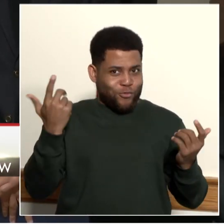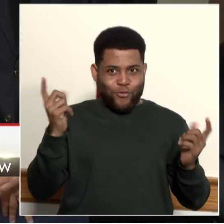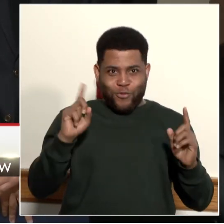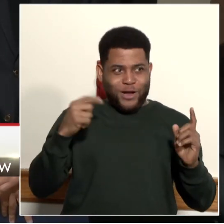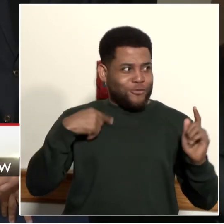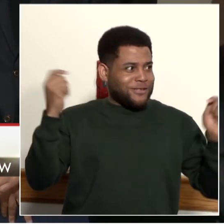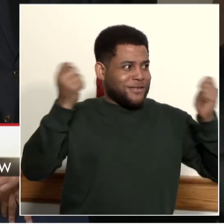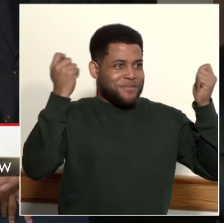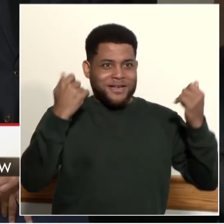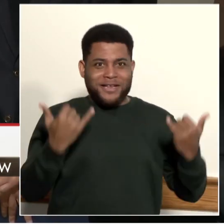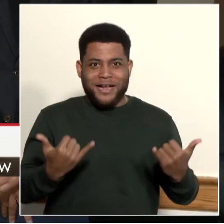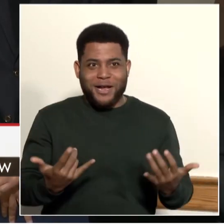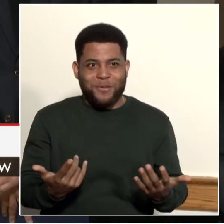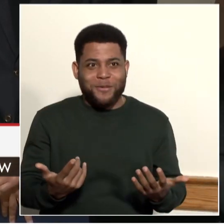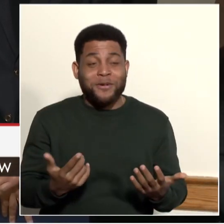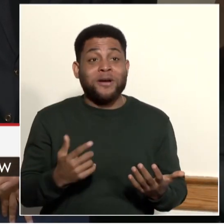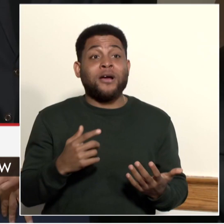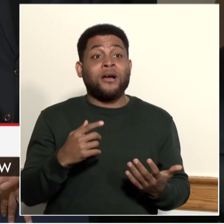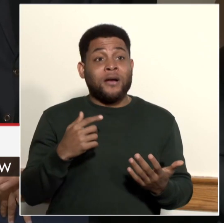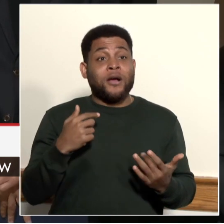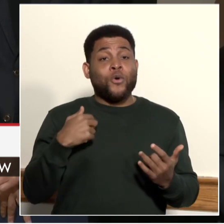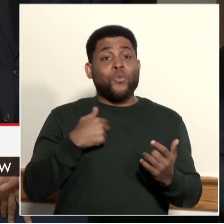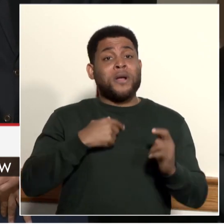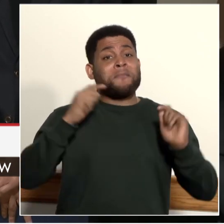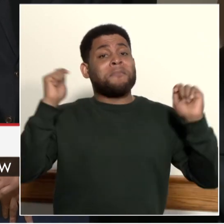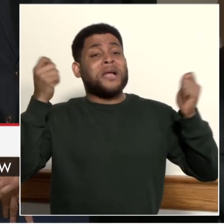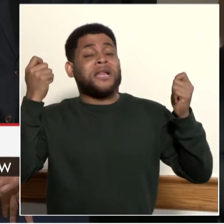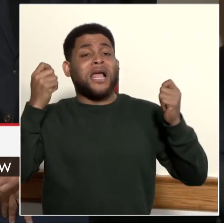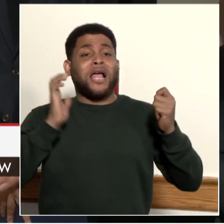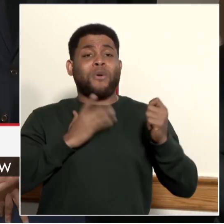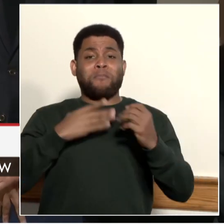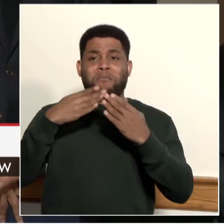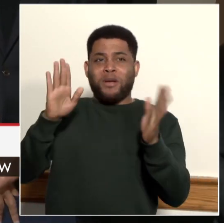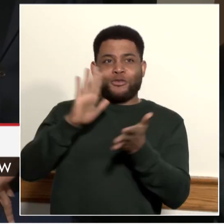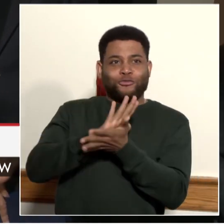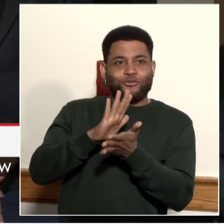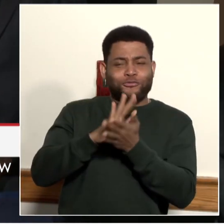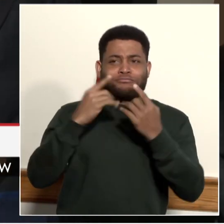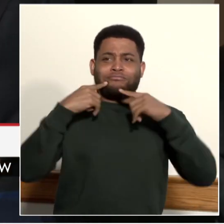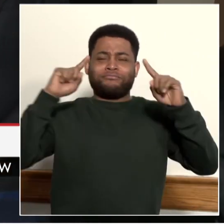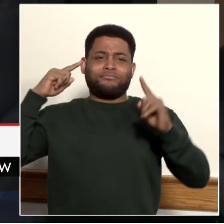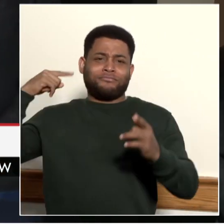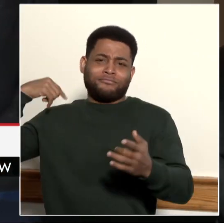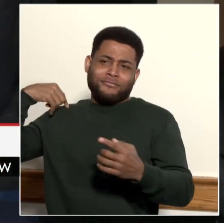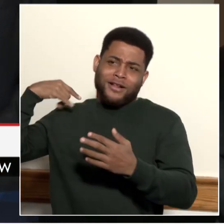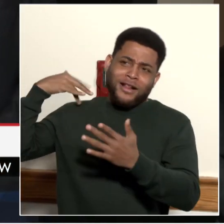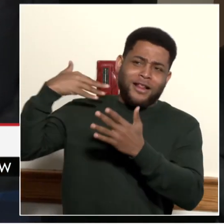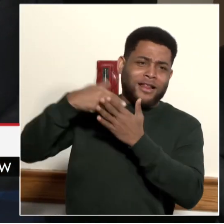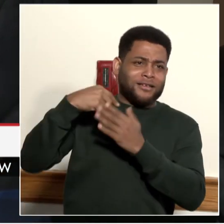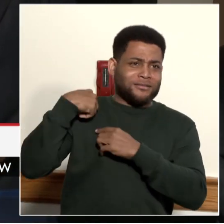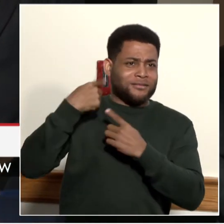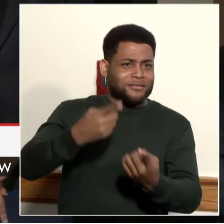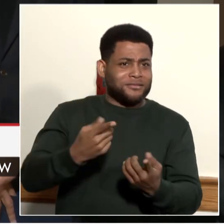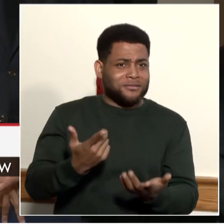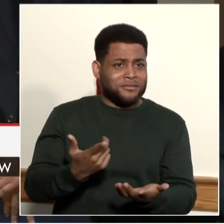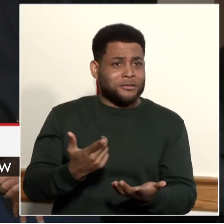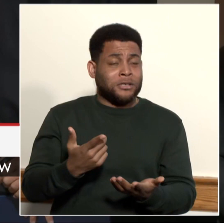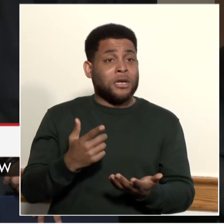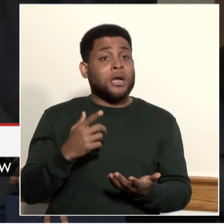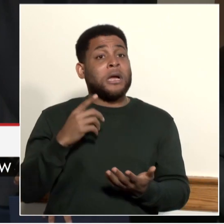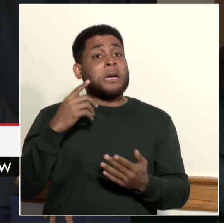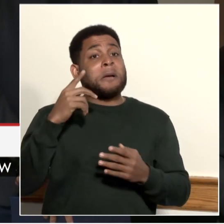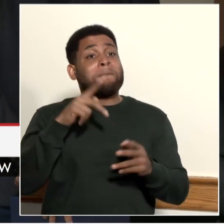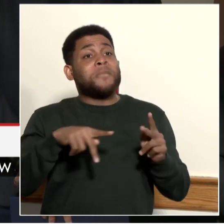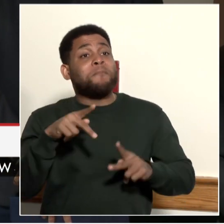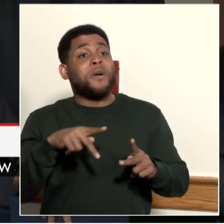public schools, uh, have been able to accomplish over the years. People are going to get tired of me telling this